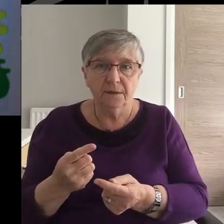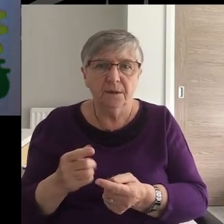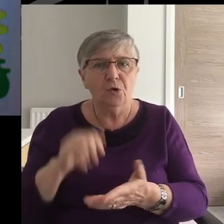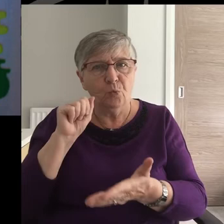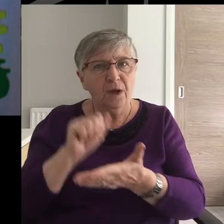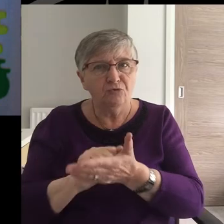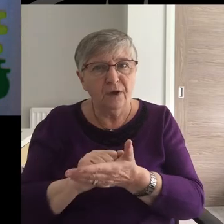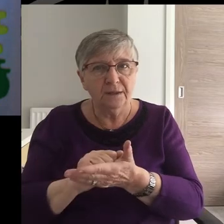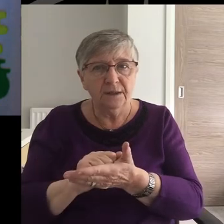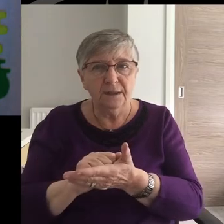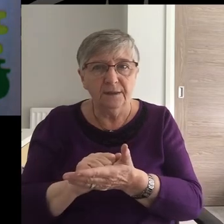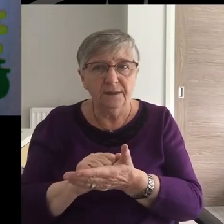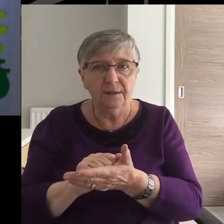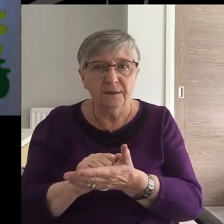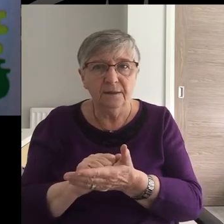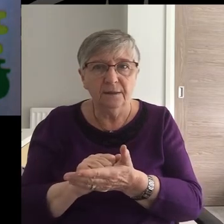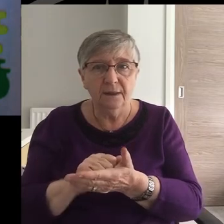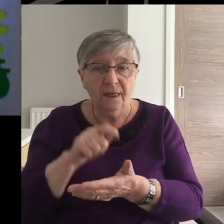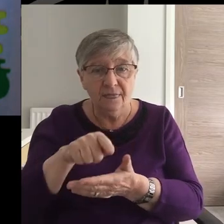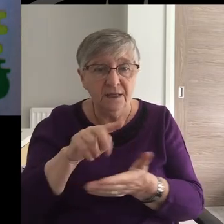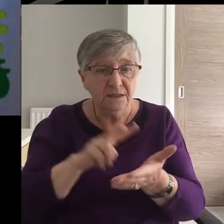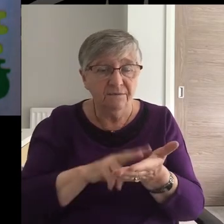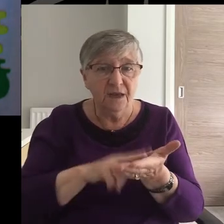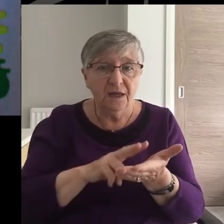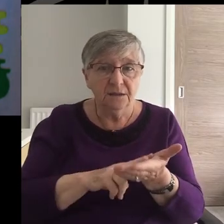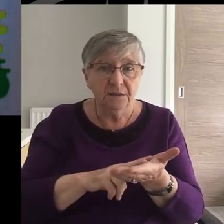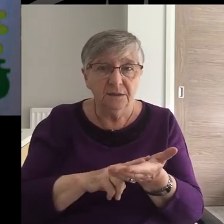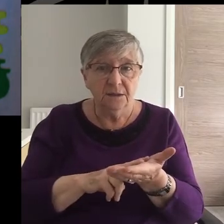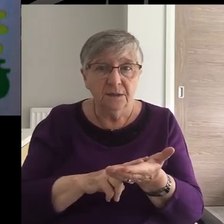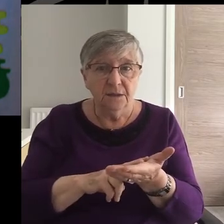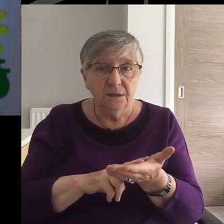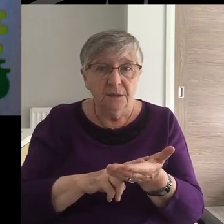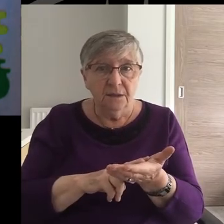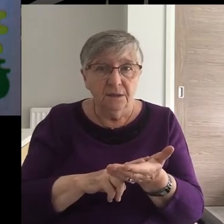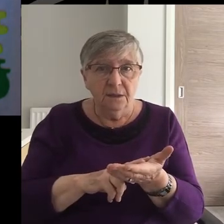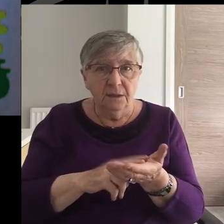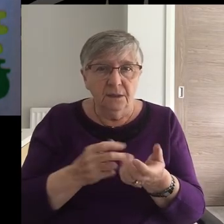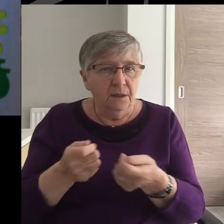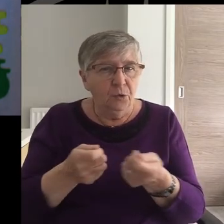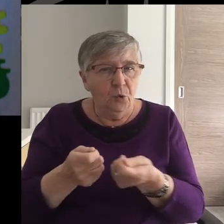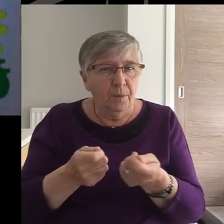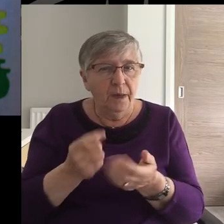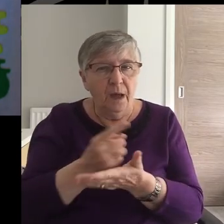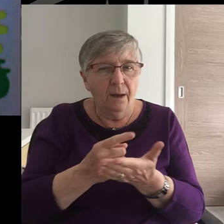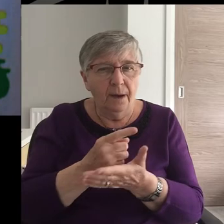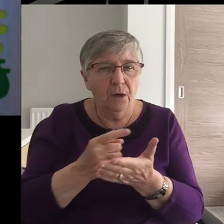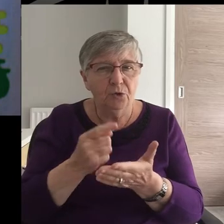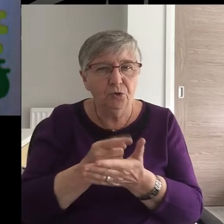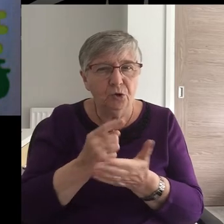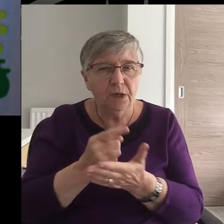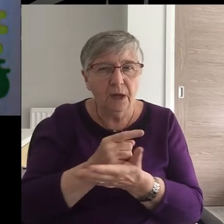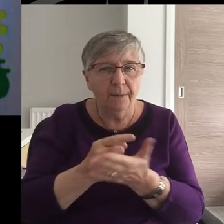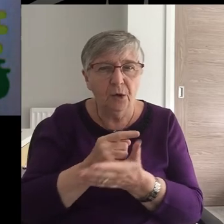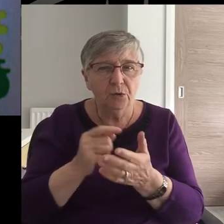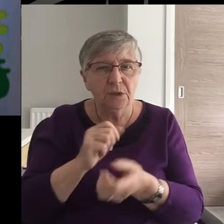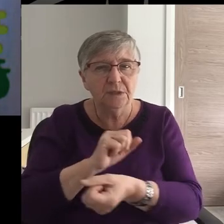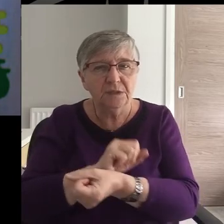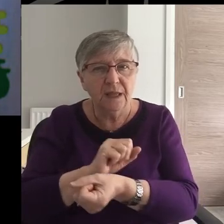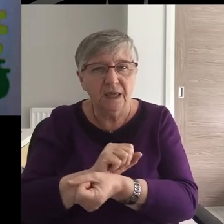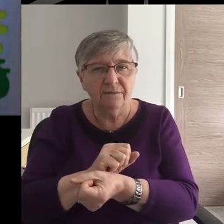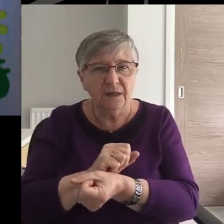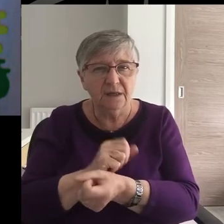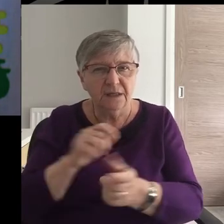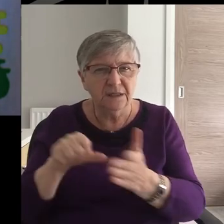Quite rightly, these verses dealing with slavery are difficult